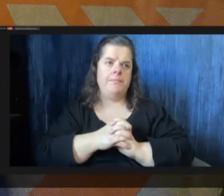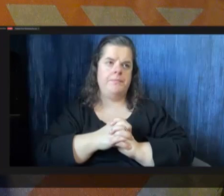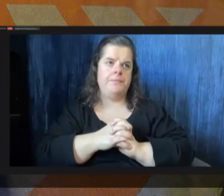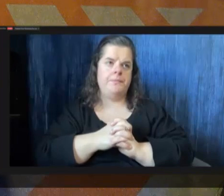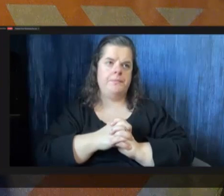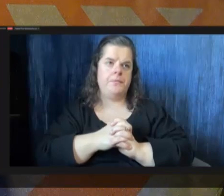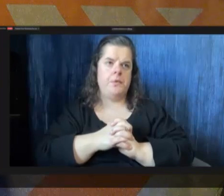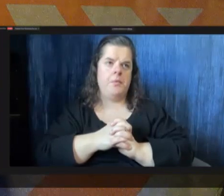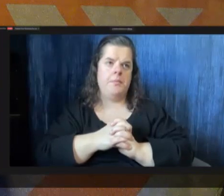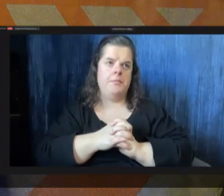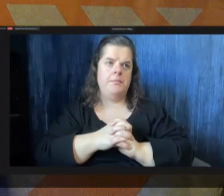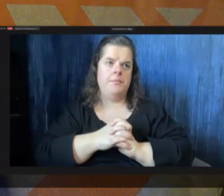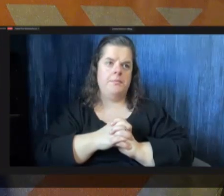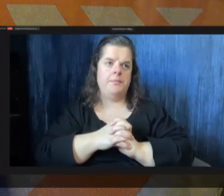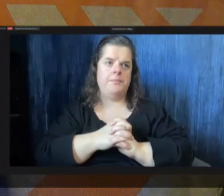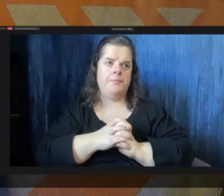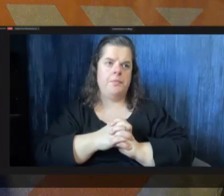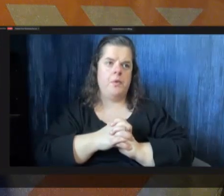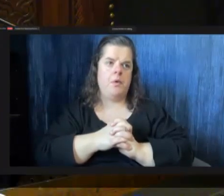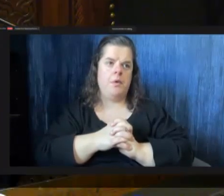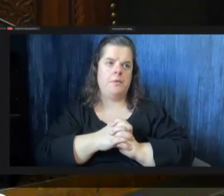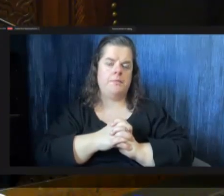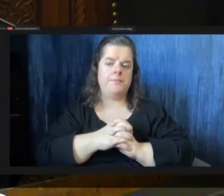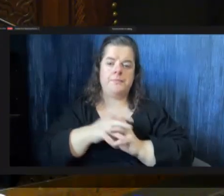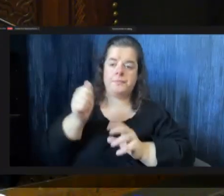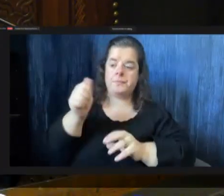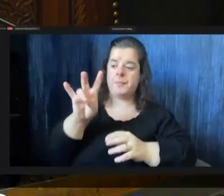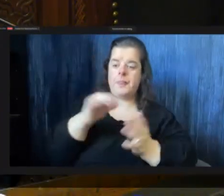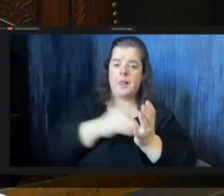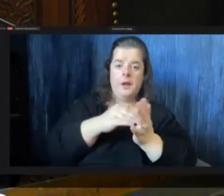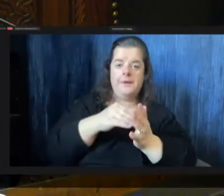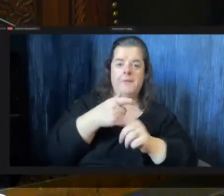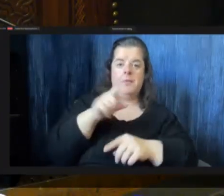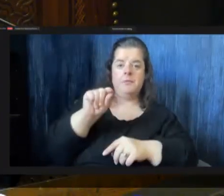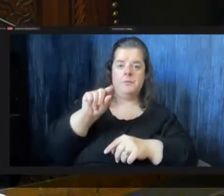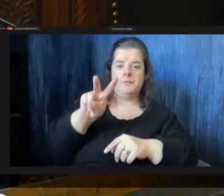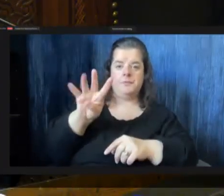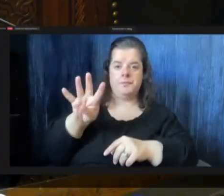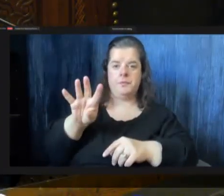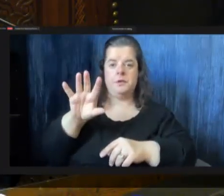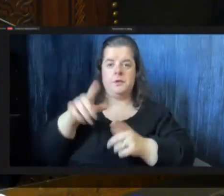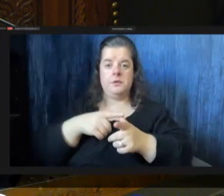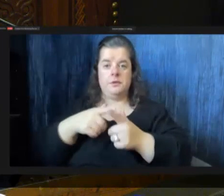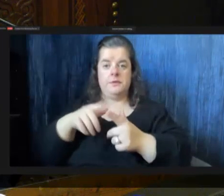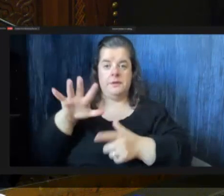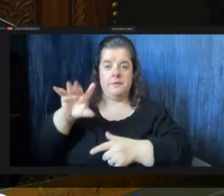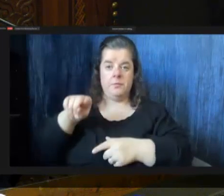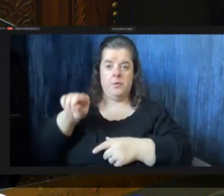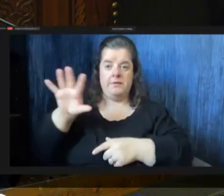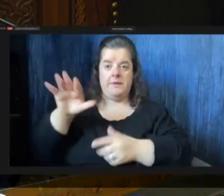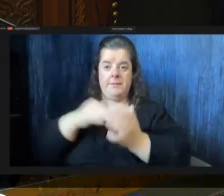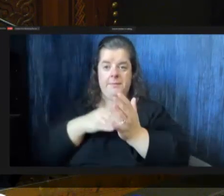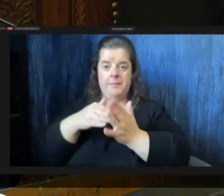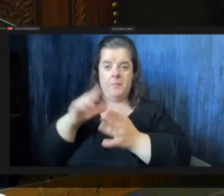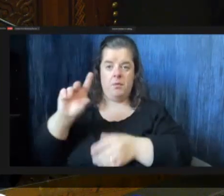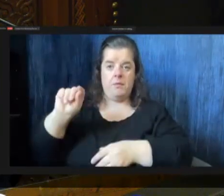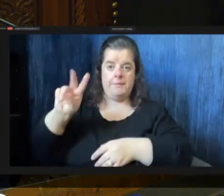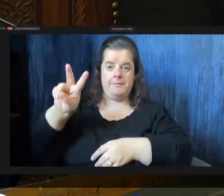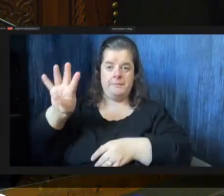um yeah so 17 million 2024 and 5.5 million in 2025